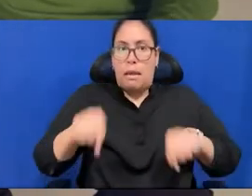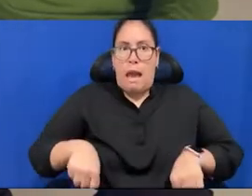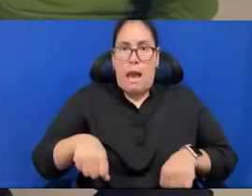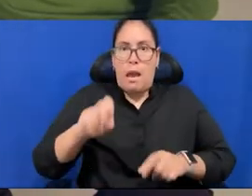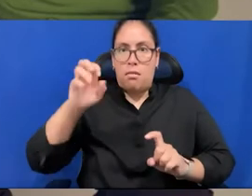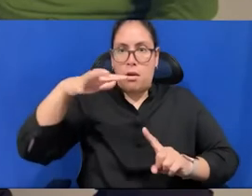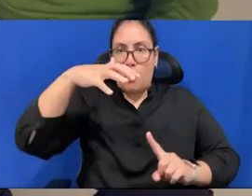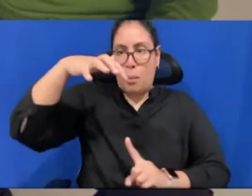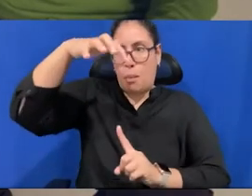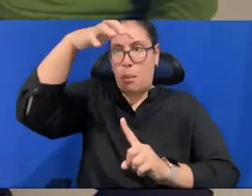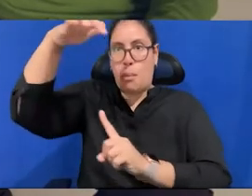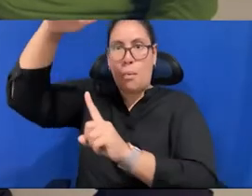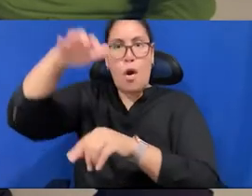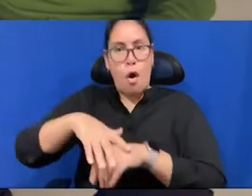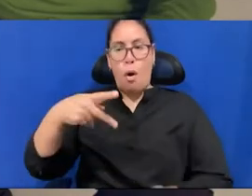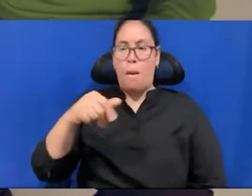Pachamama.